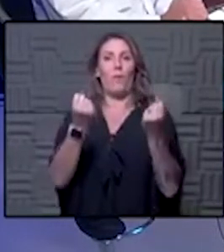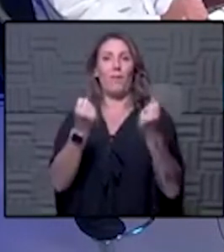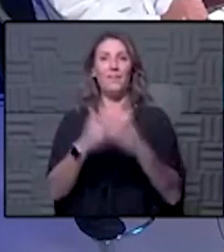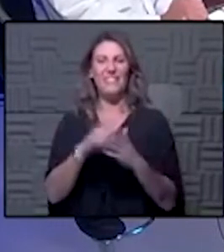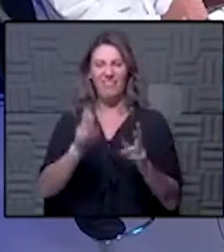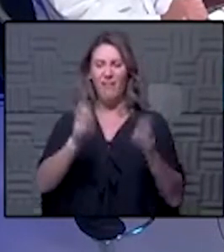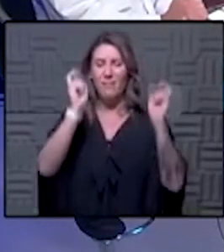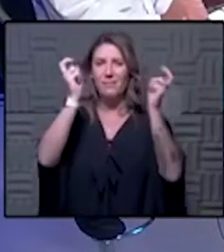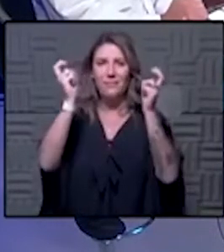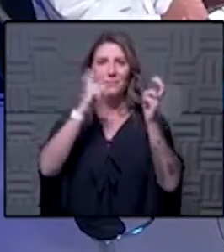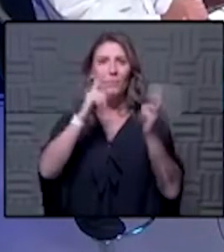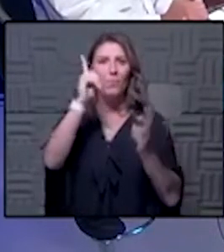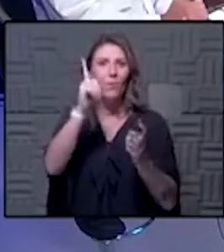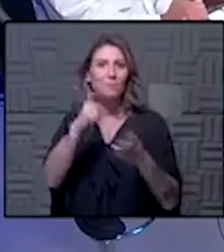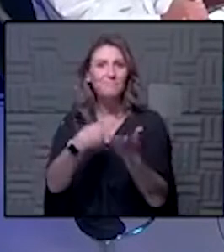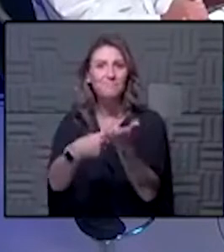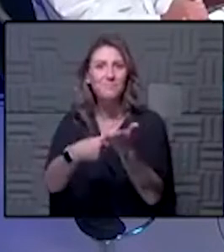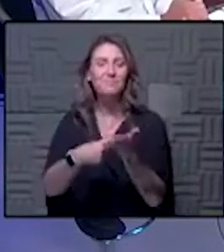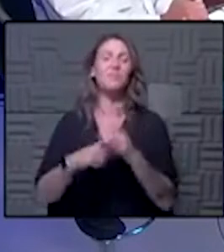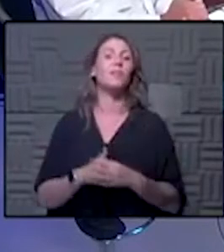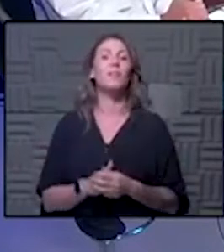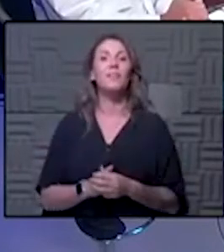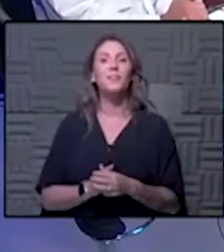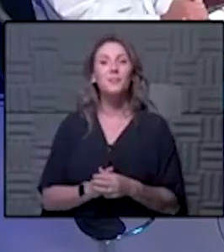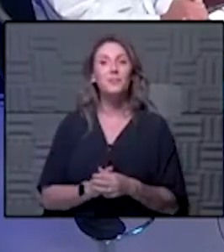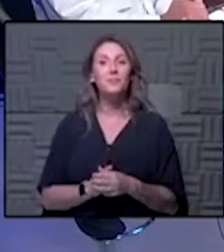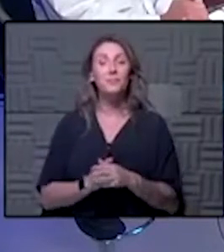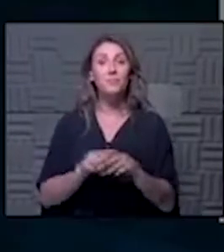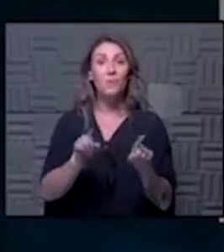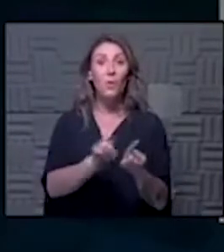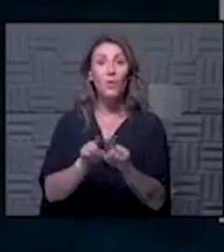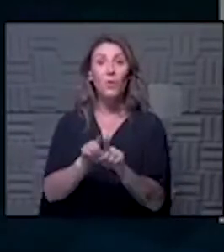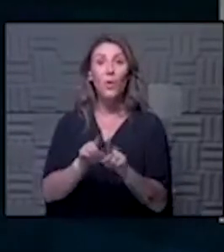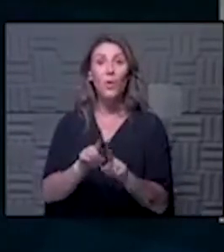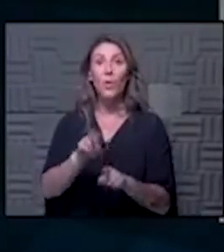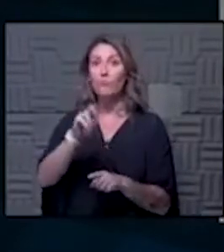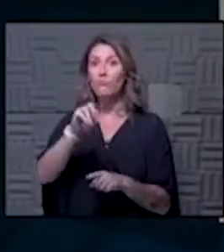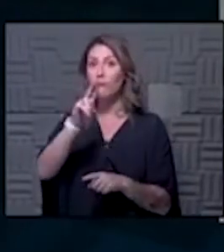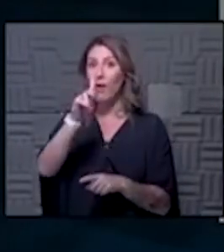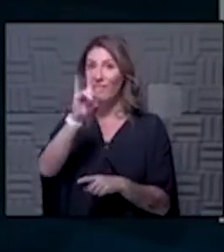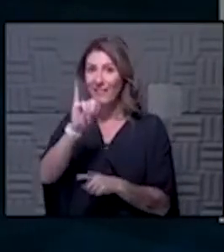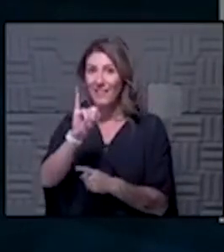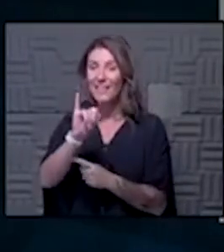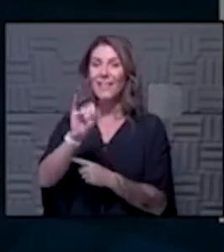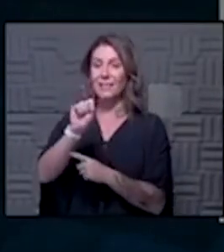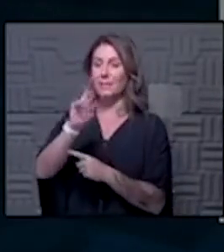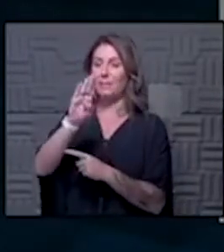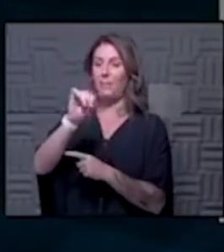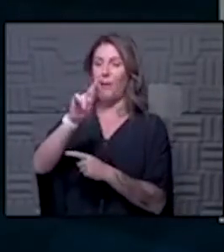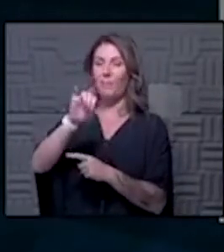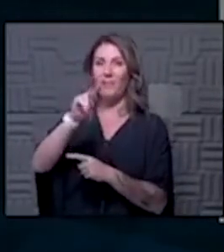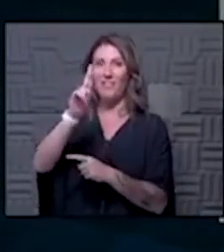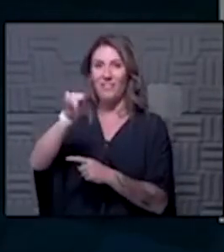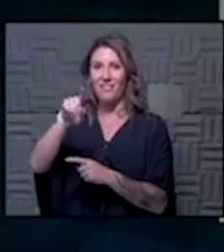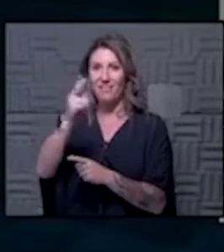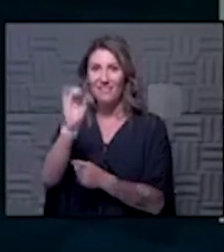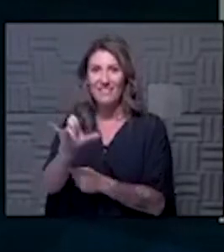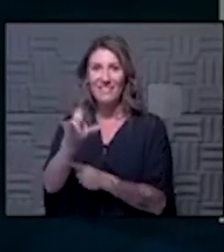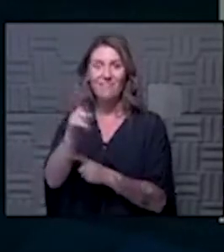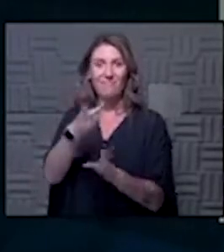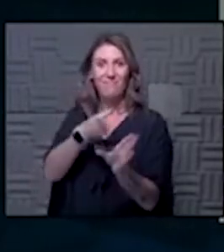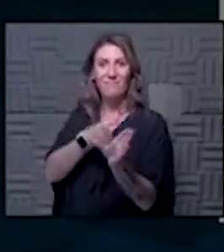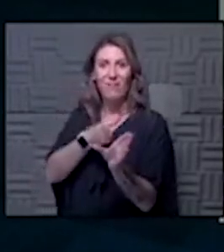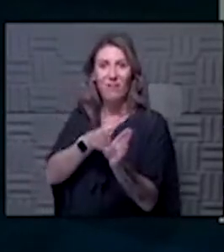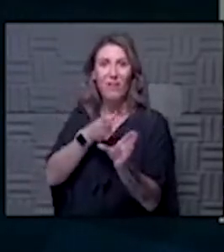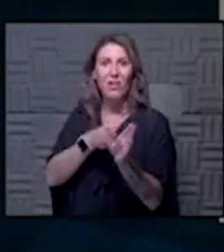that we want to address this morning. We also have Ravi Sabapathy who is a psychiatrist or psychologist over at